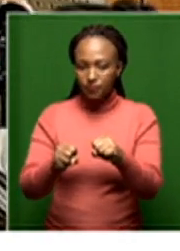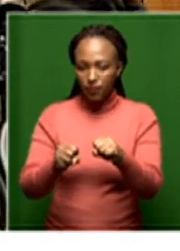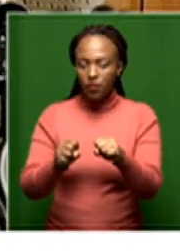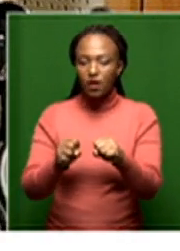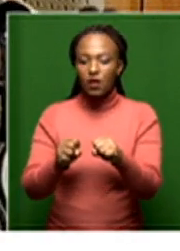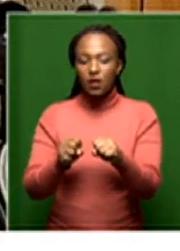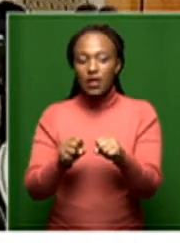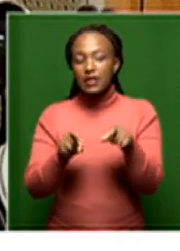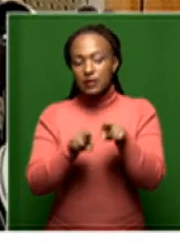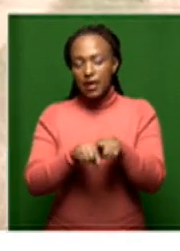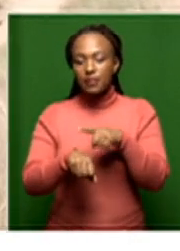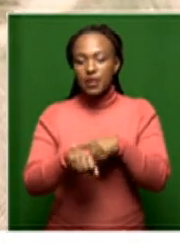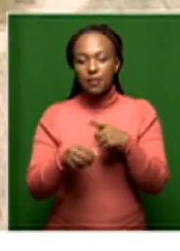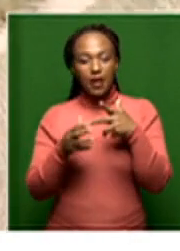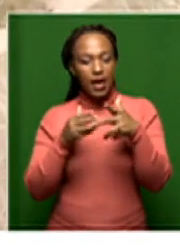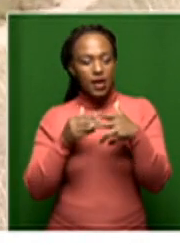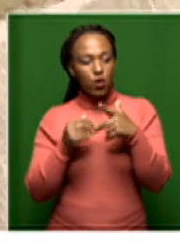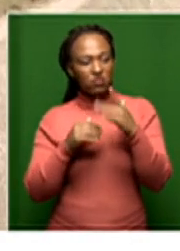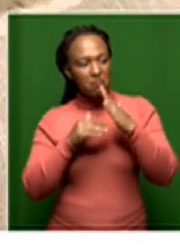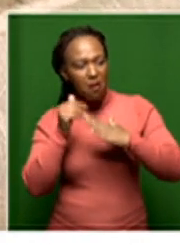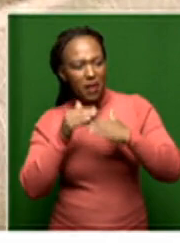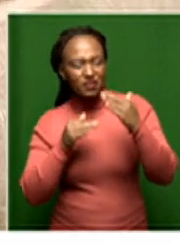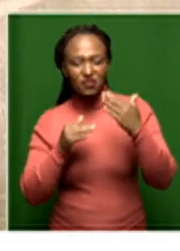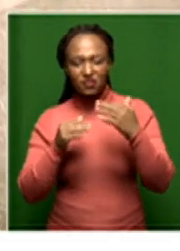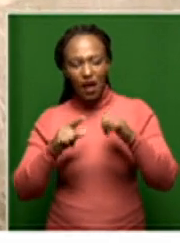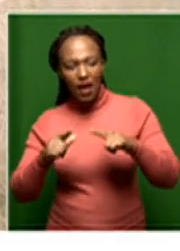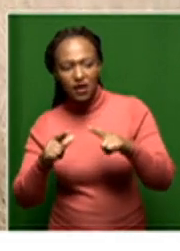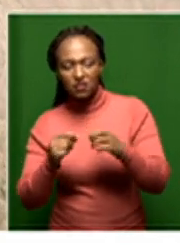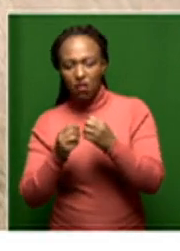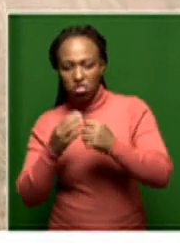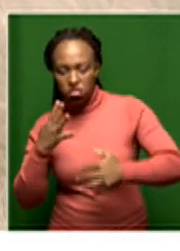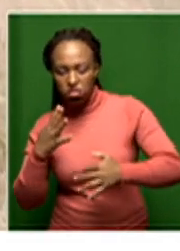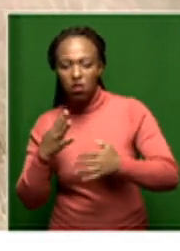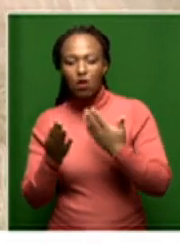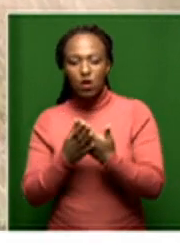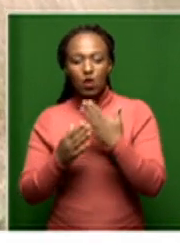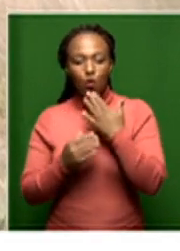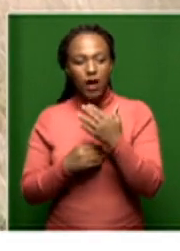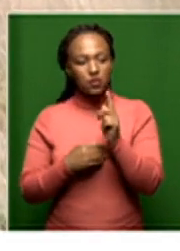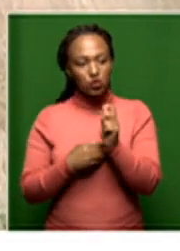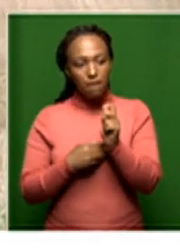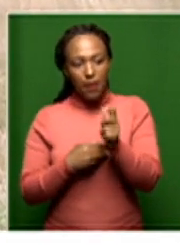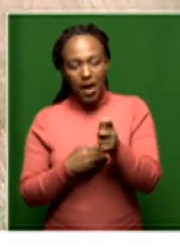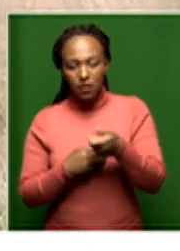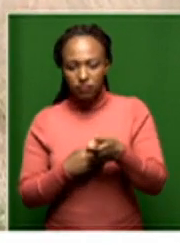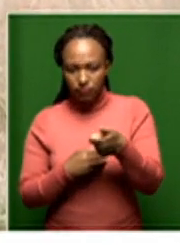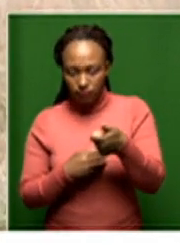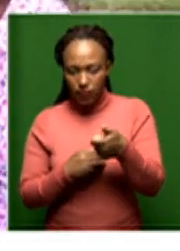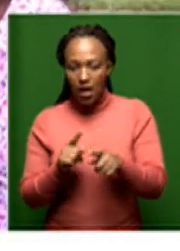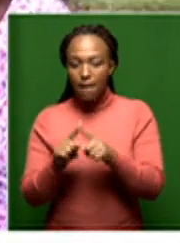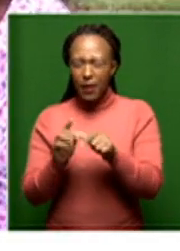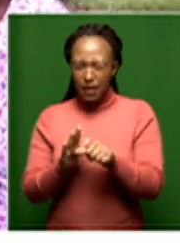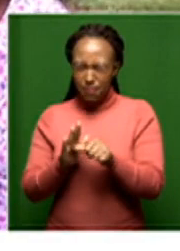Also, all forms of property can be expropriated with nil compensation. The critical